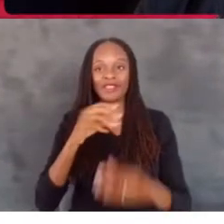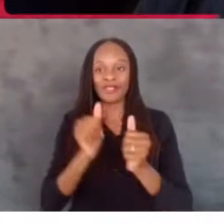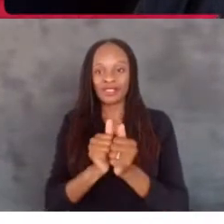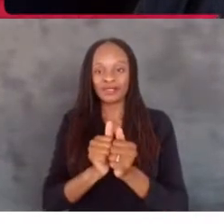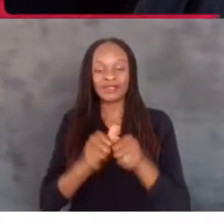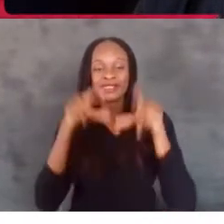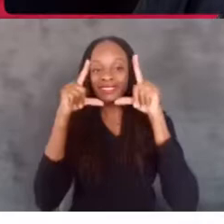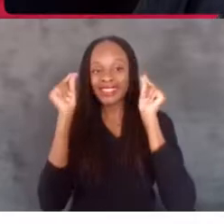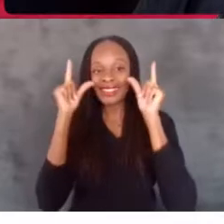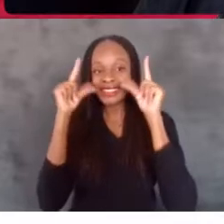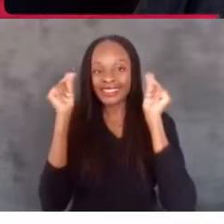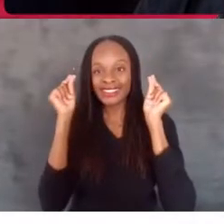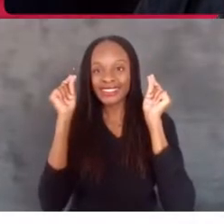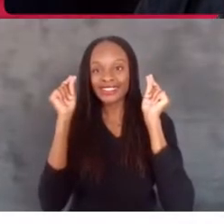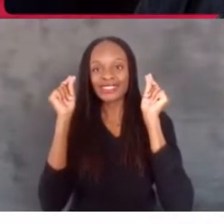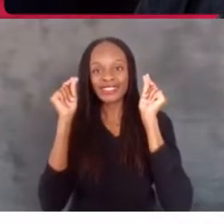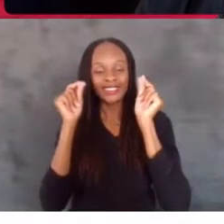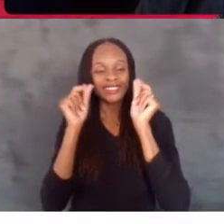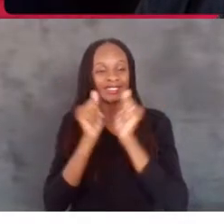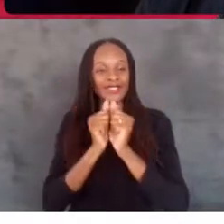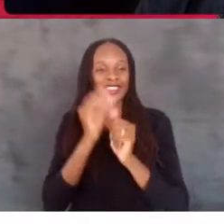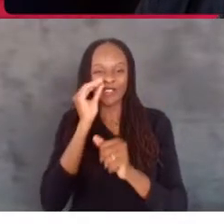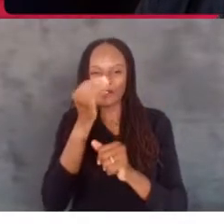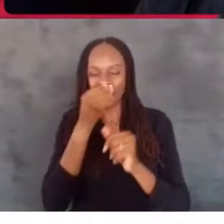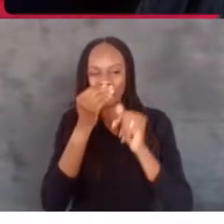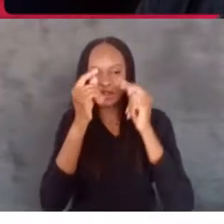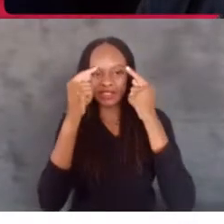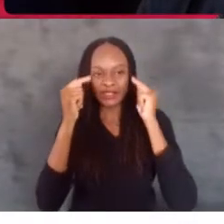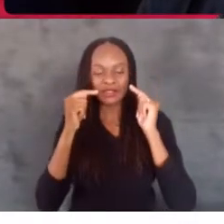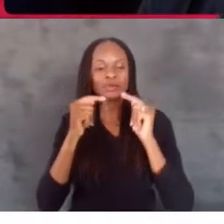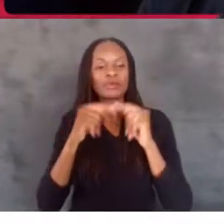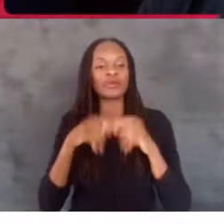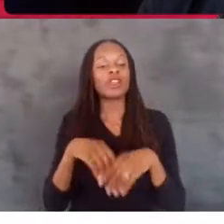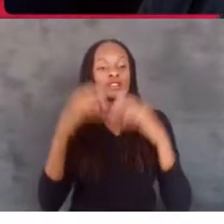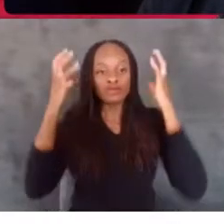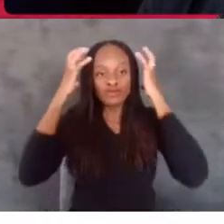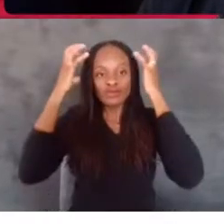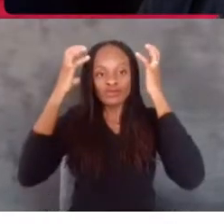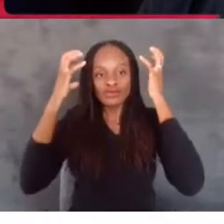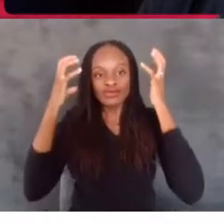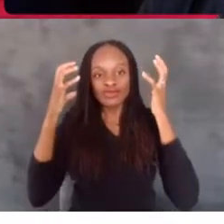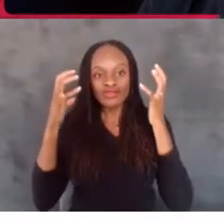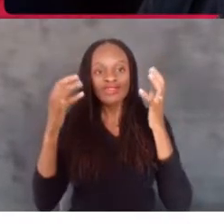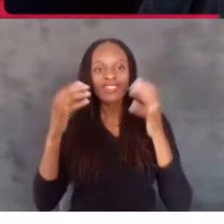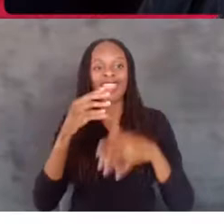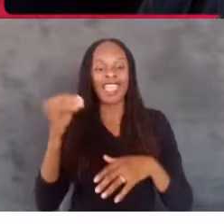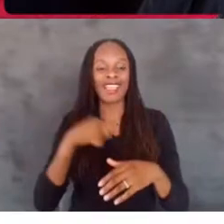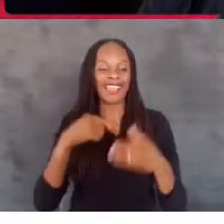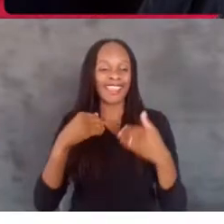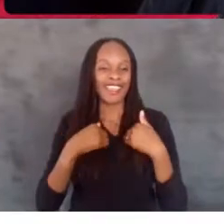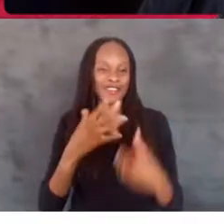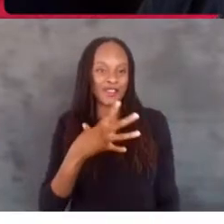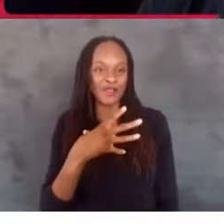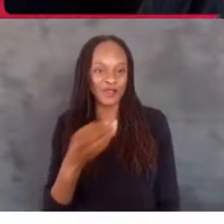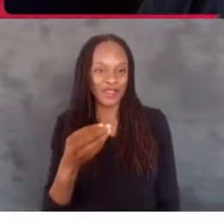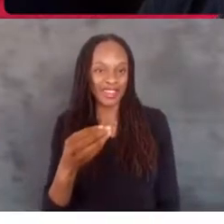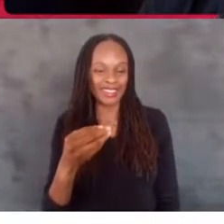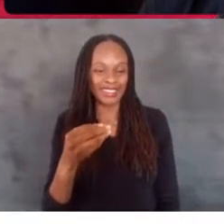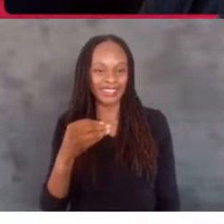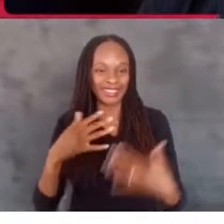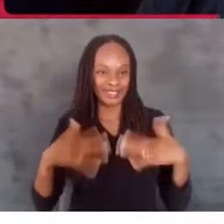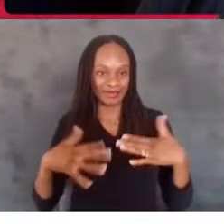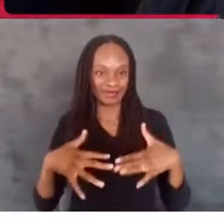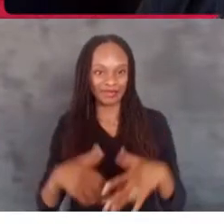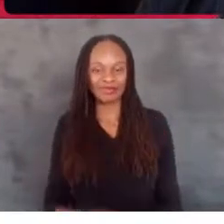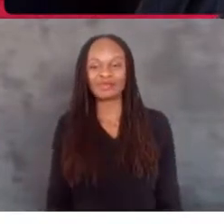glasses, flowery glasses, short curly hair, and I'm wearing a white t-shirt. Okay.